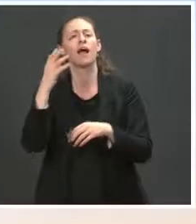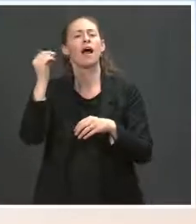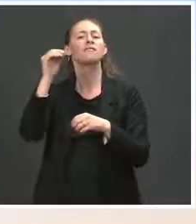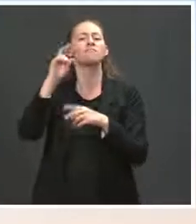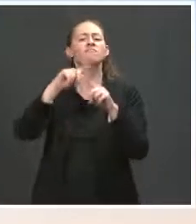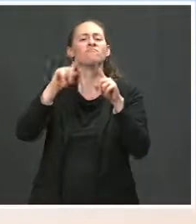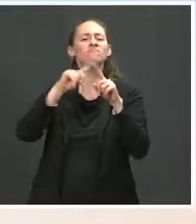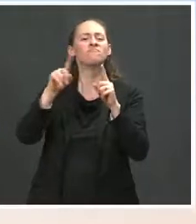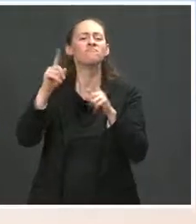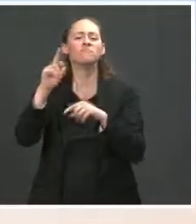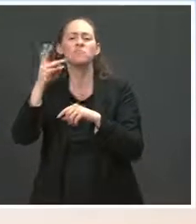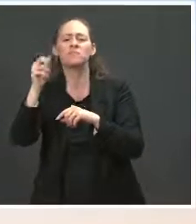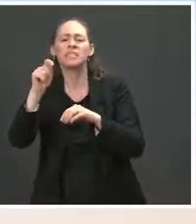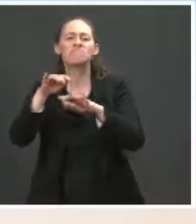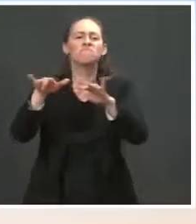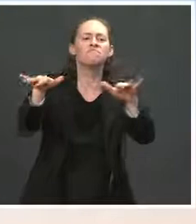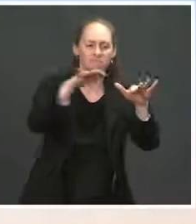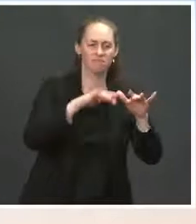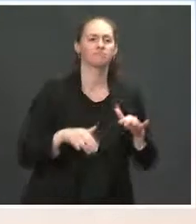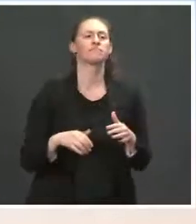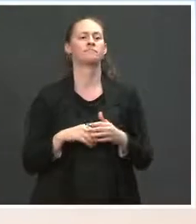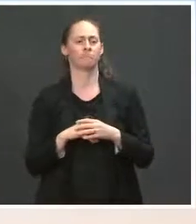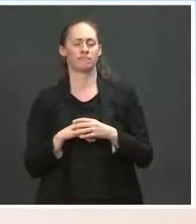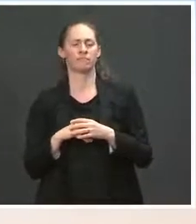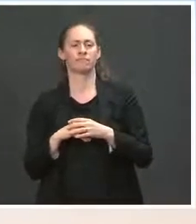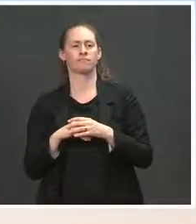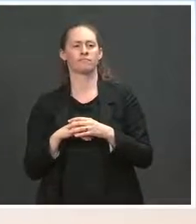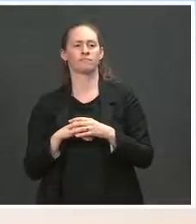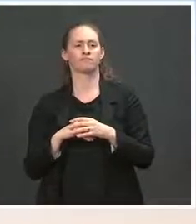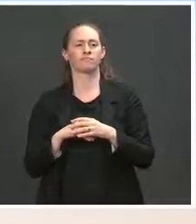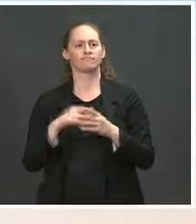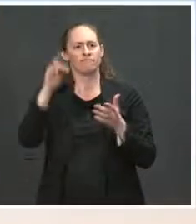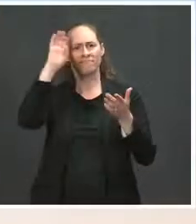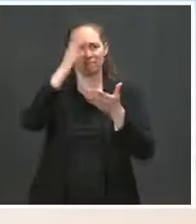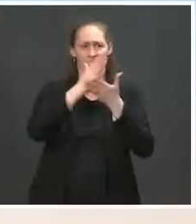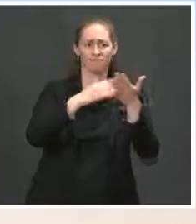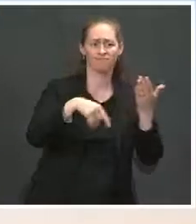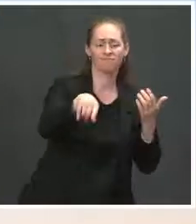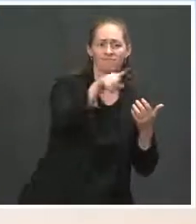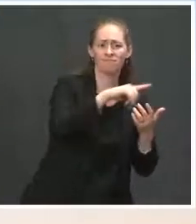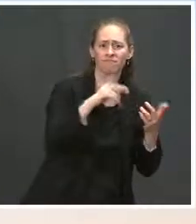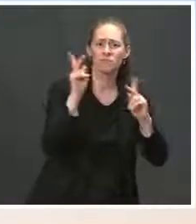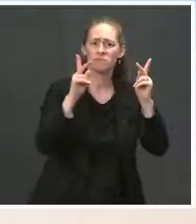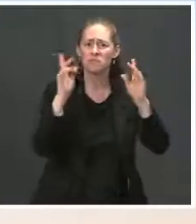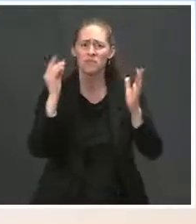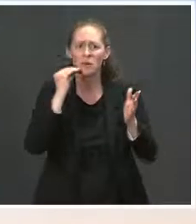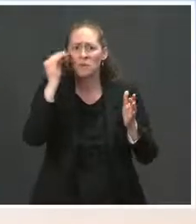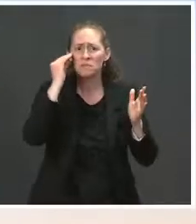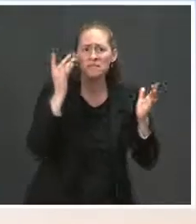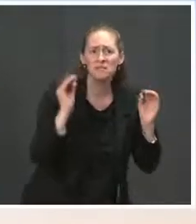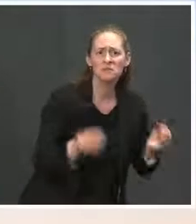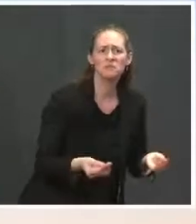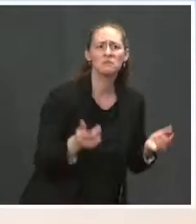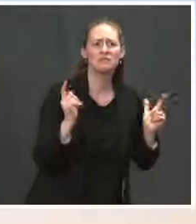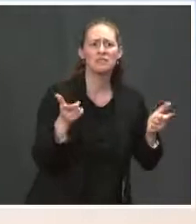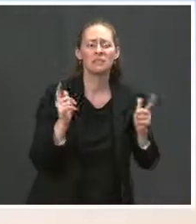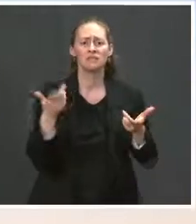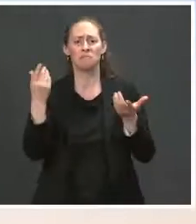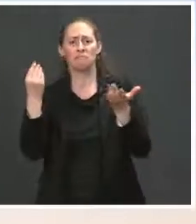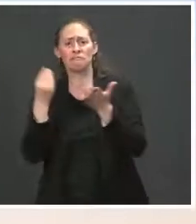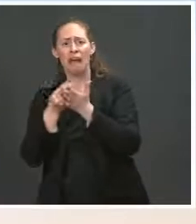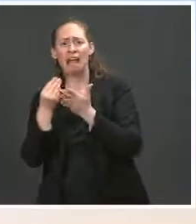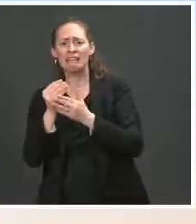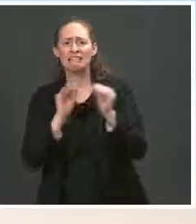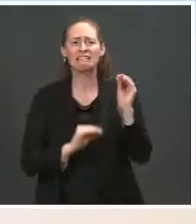caused steep spikes in hunger and food insecurity, leading to, as we've talked about a bit in here, one in seven families struggling to